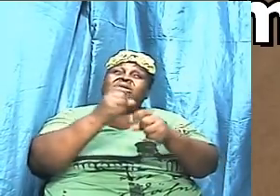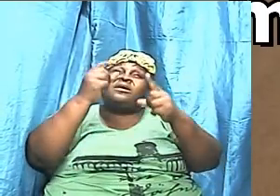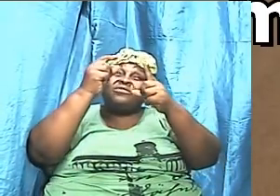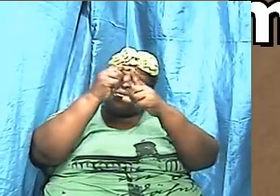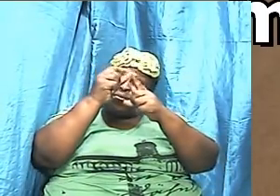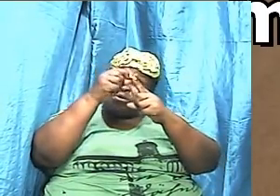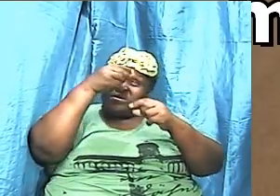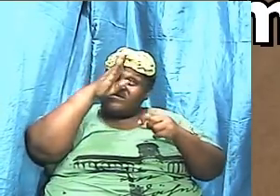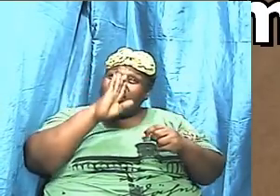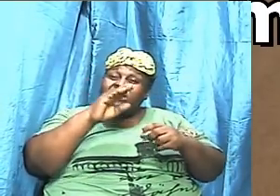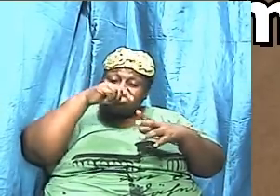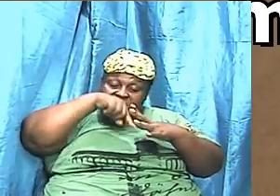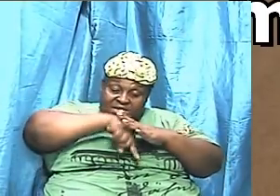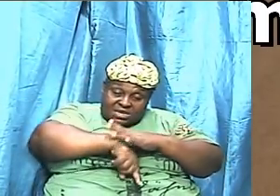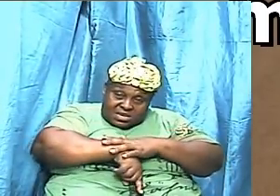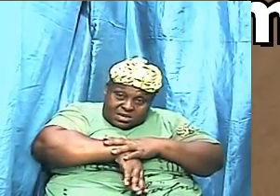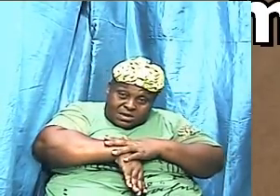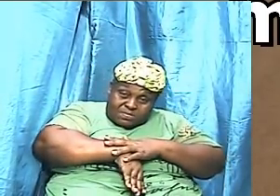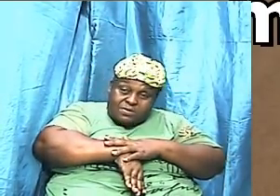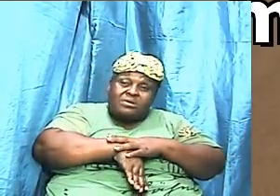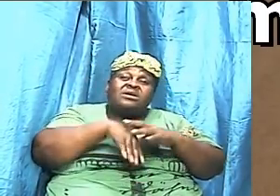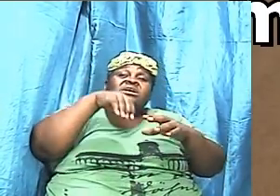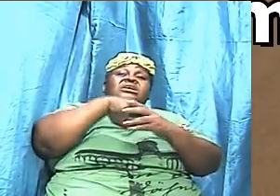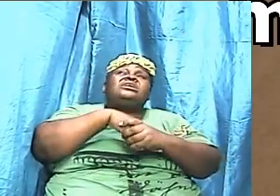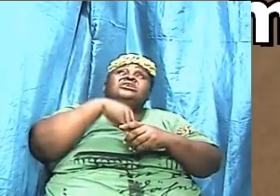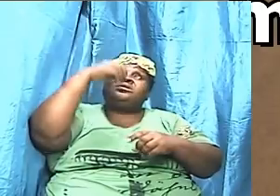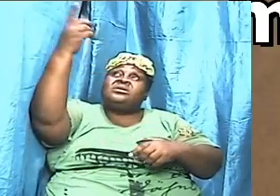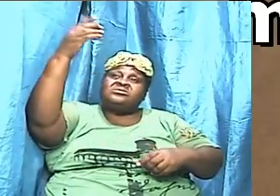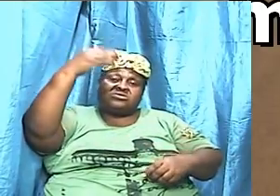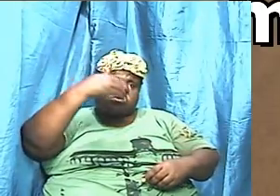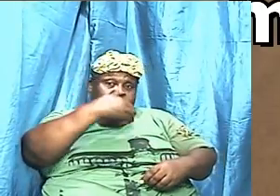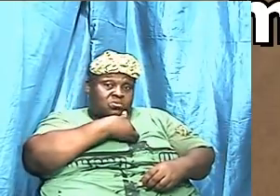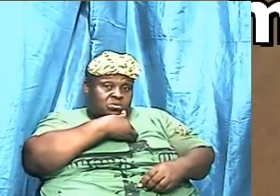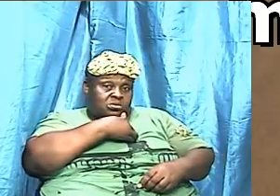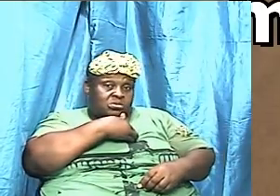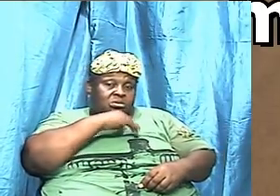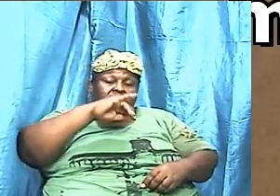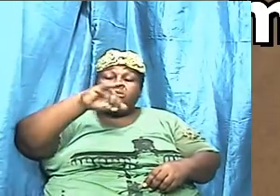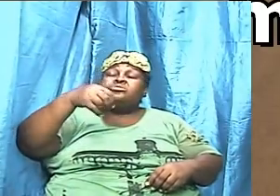into his soul thus when Jesus needed a word